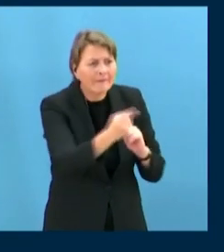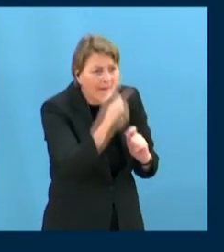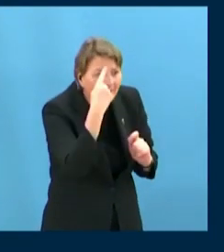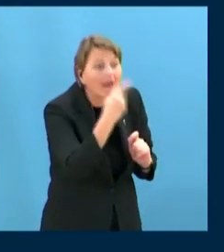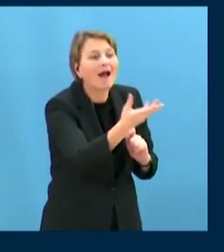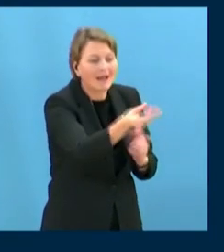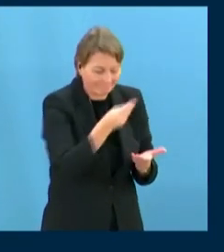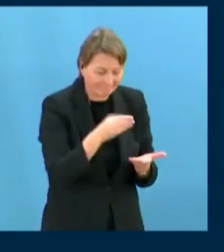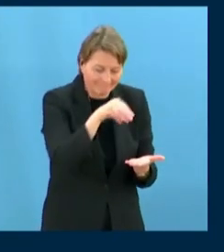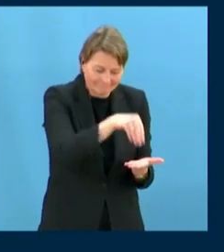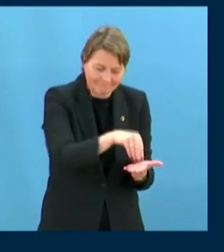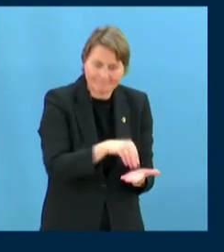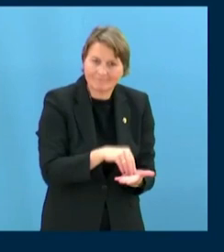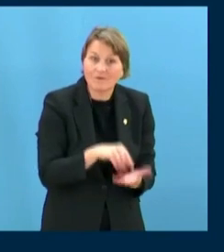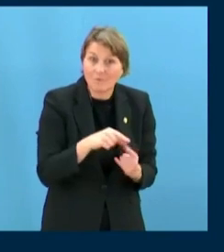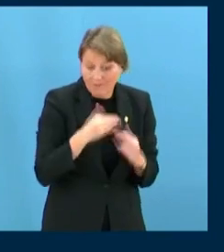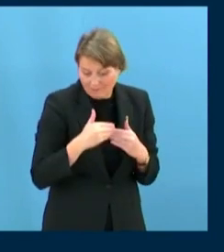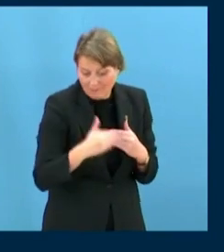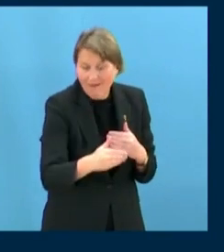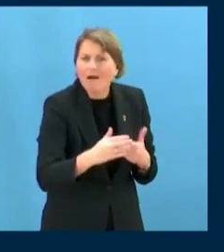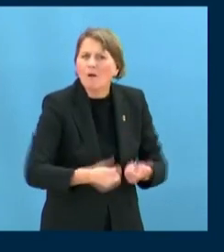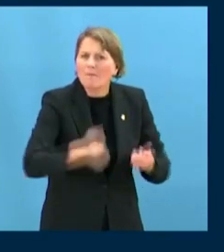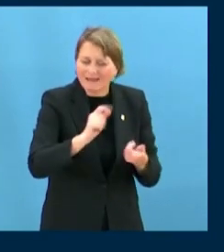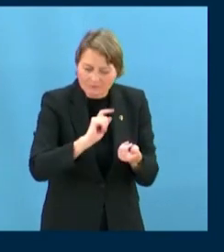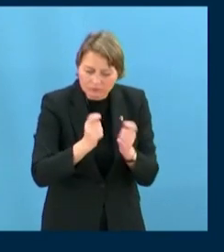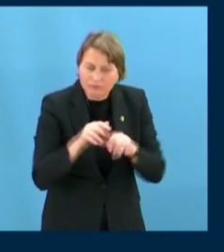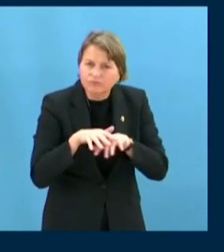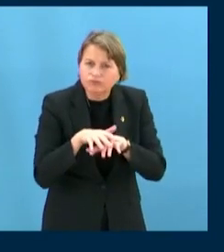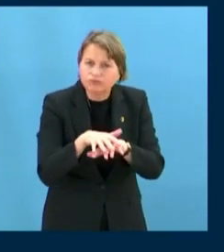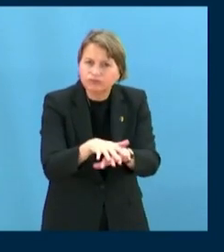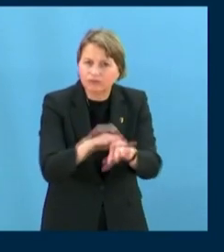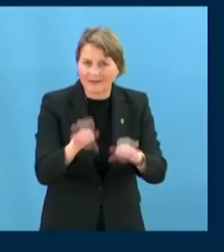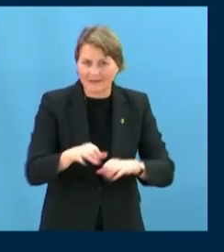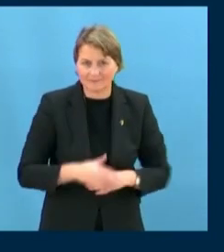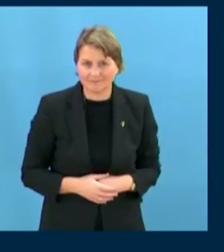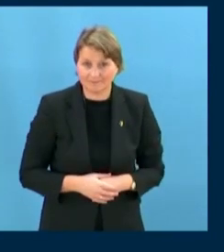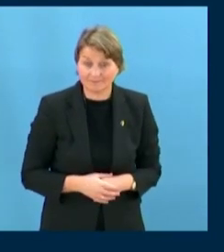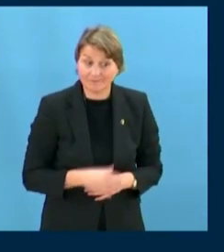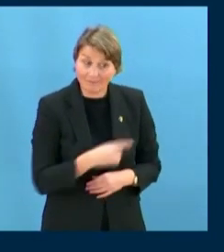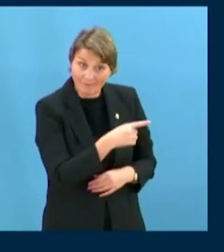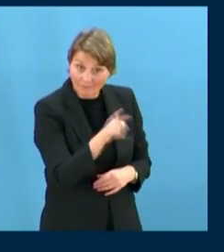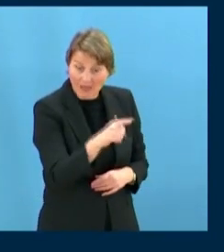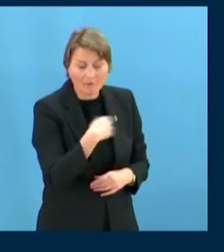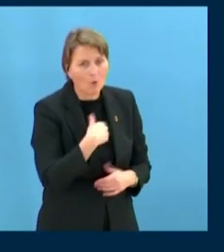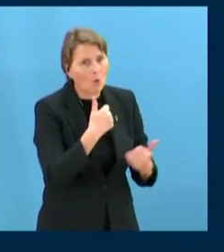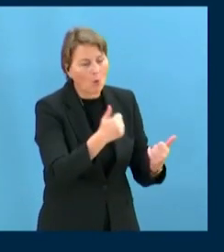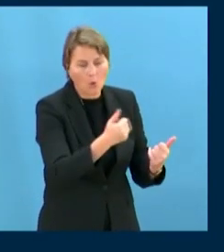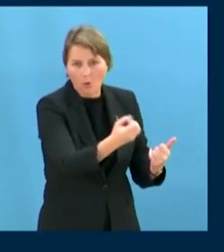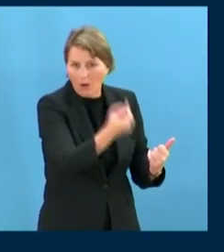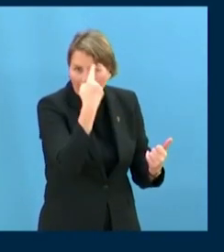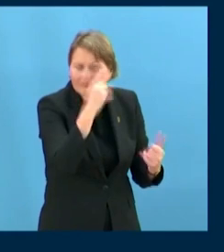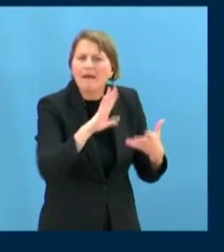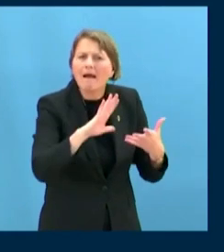and adaptation measures. Indigenous peoples also have significant contributions to make in the area of access to justice.